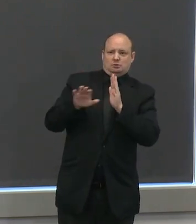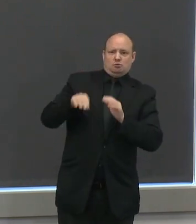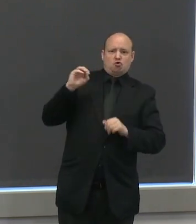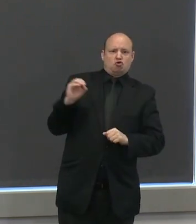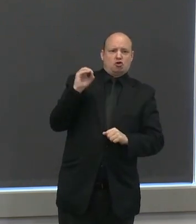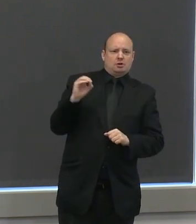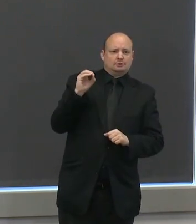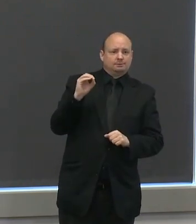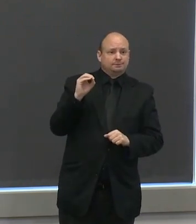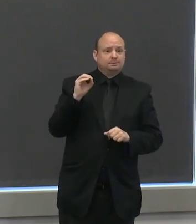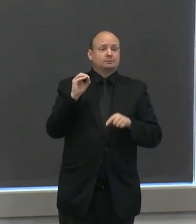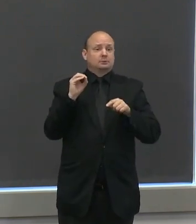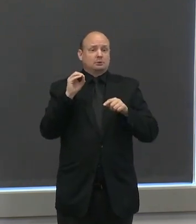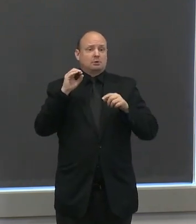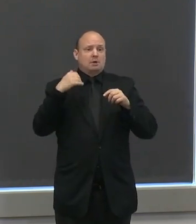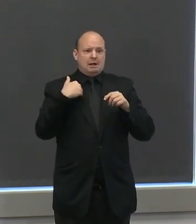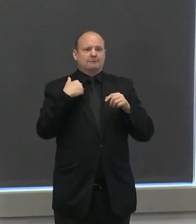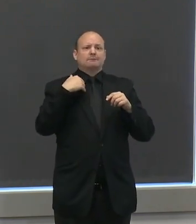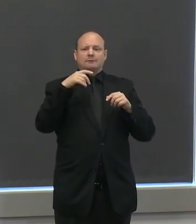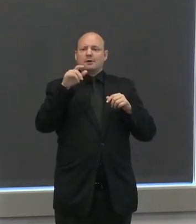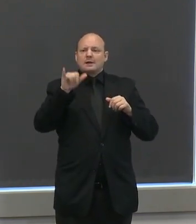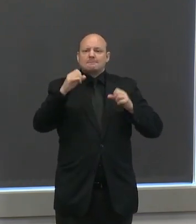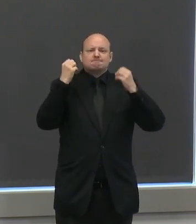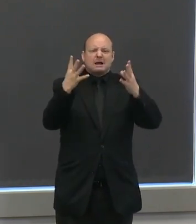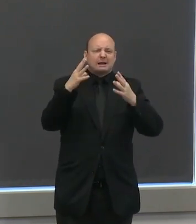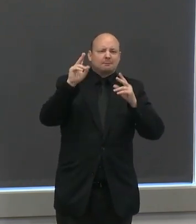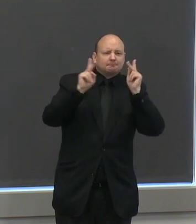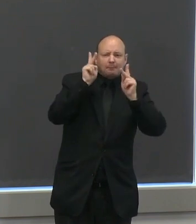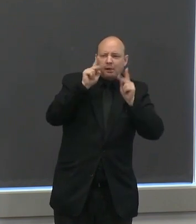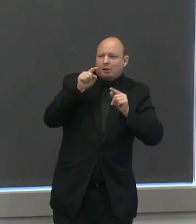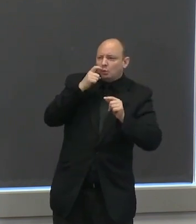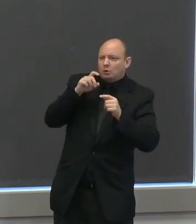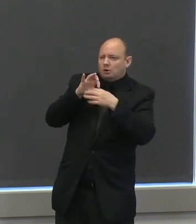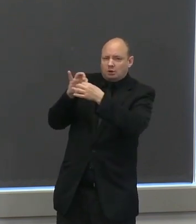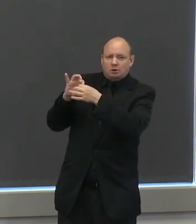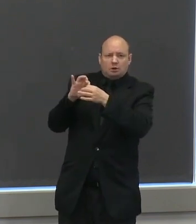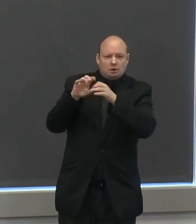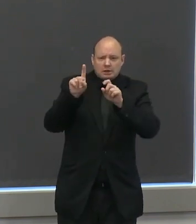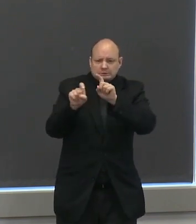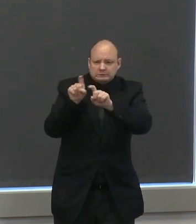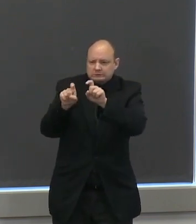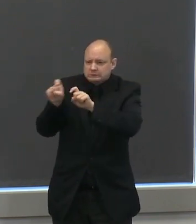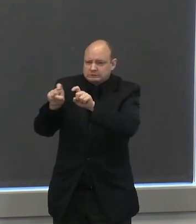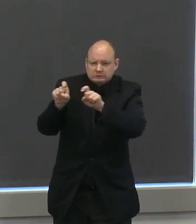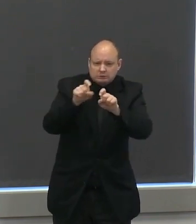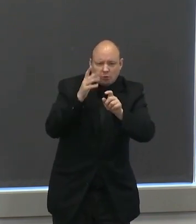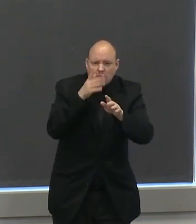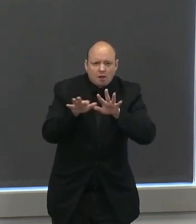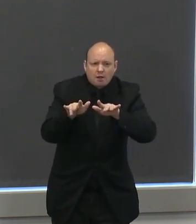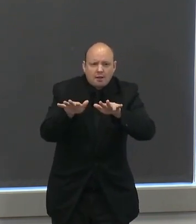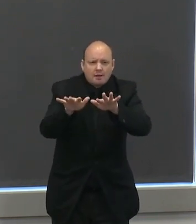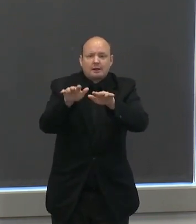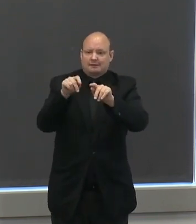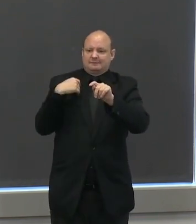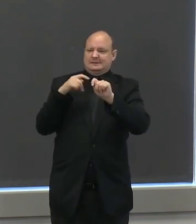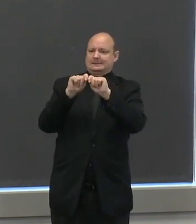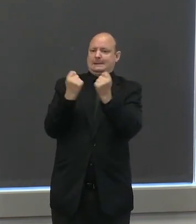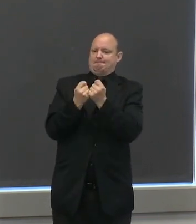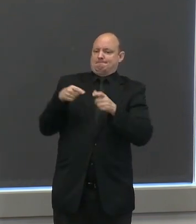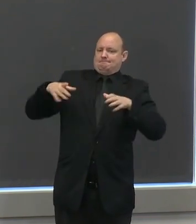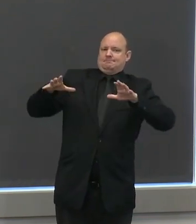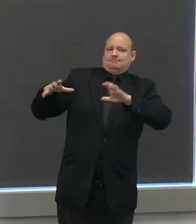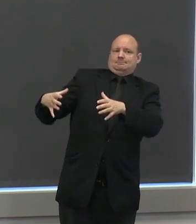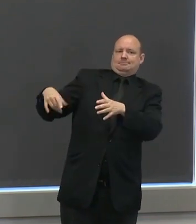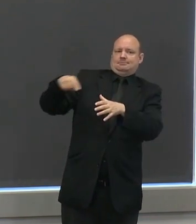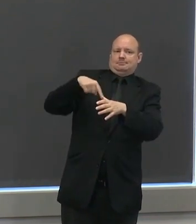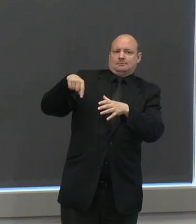workers to build out this statewide team of professionals this team will know how to listen and will be